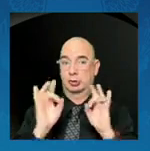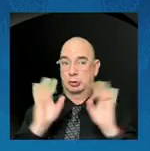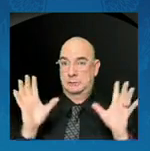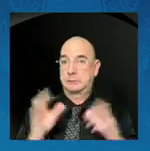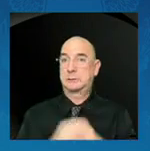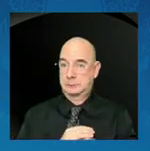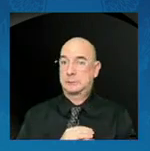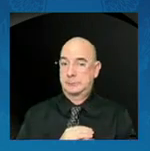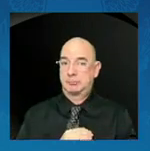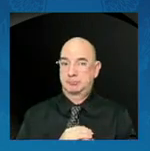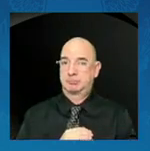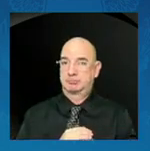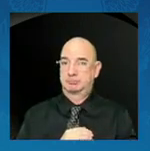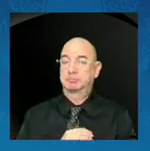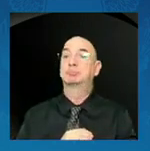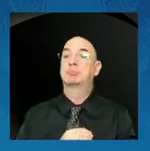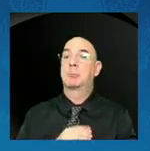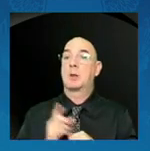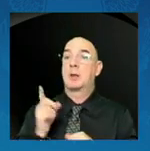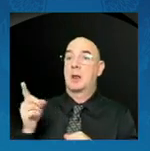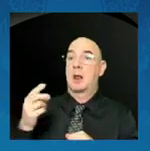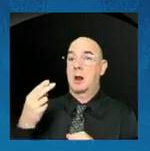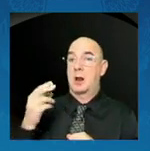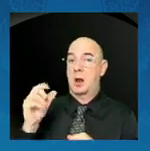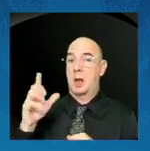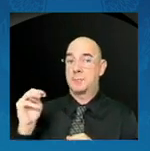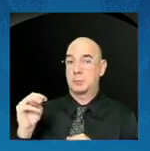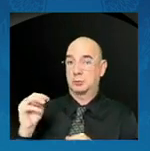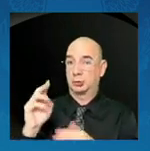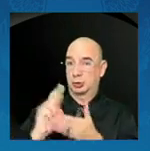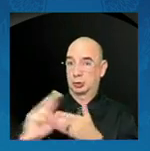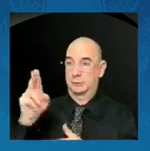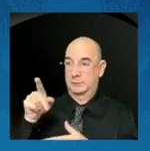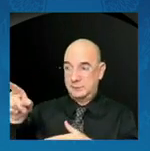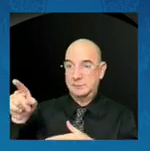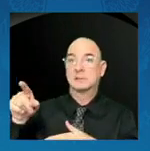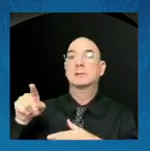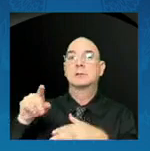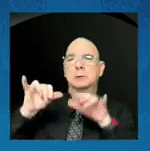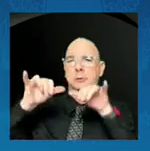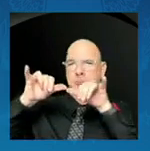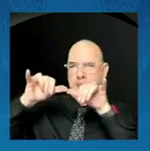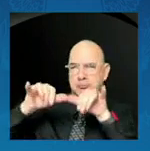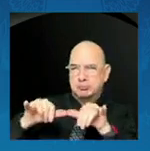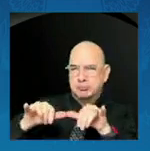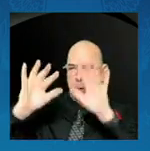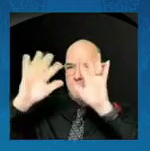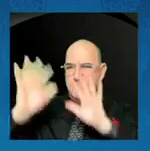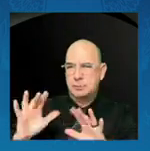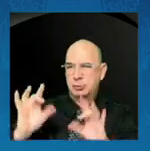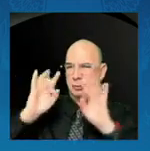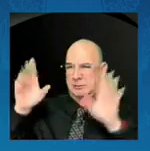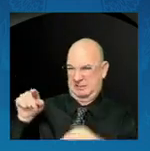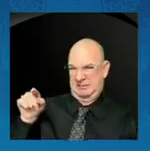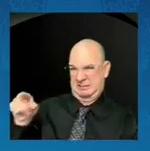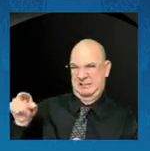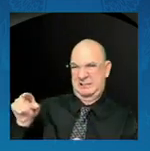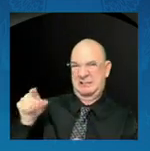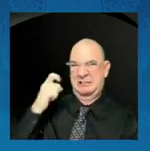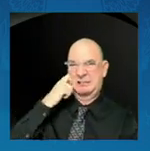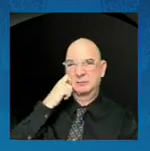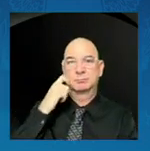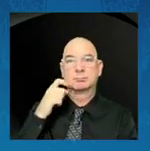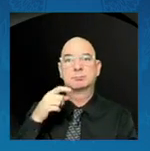is one of the many that is measuring the impact of the climate crisis. I was recently at the Goddard Space Flight Center in Maryland.